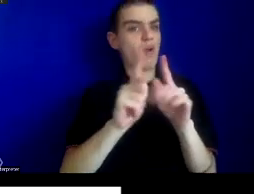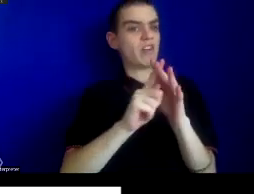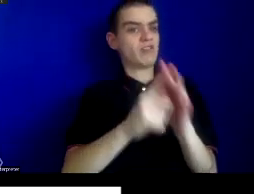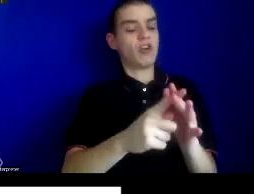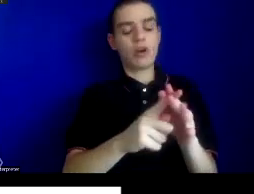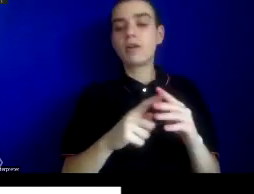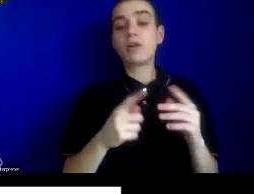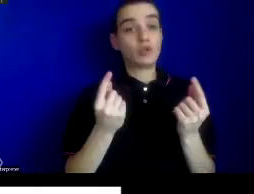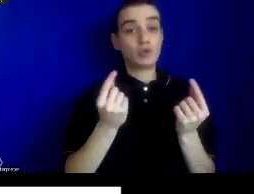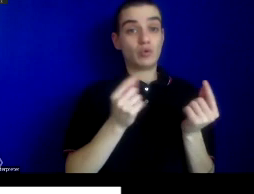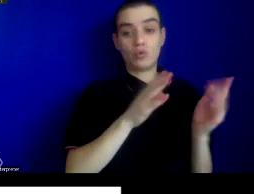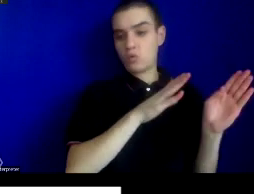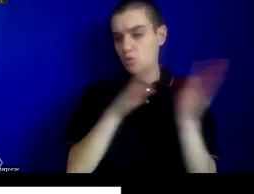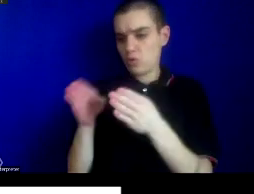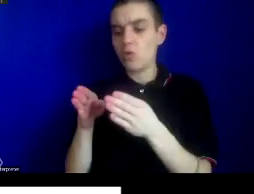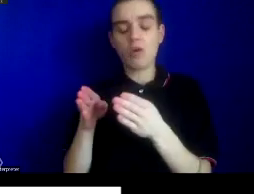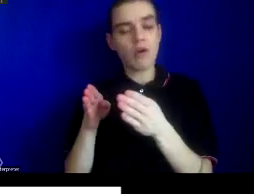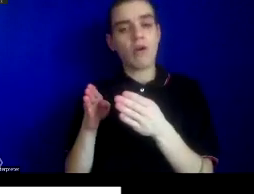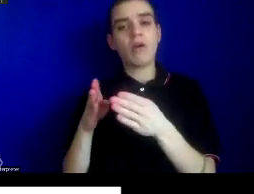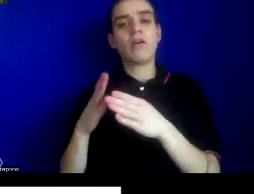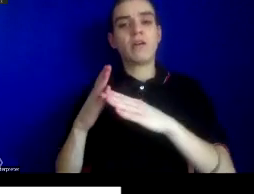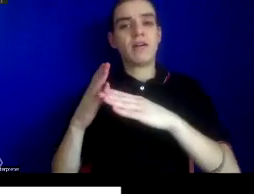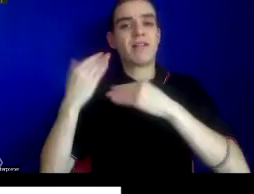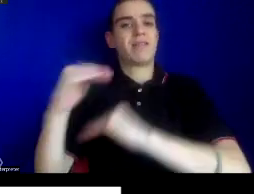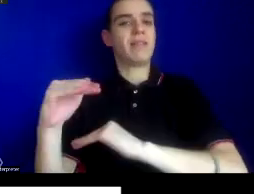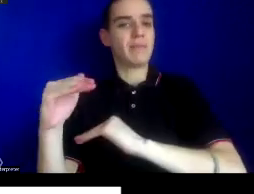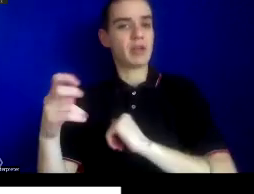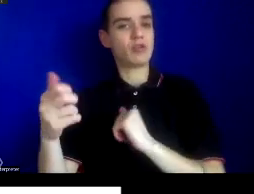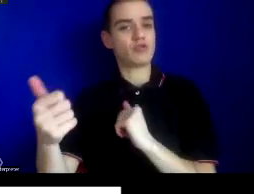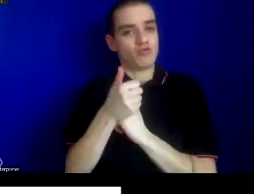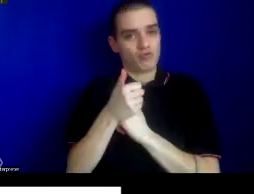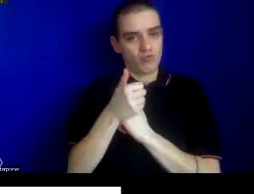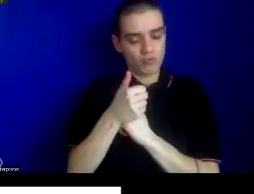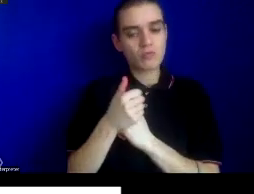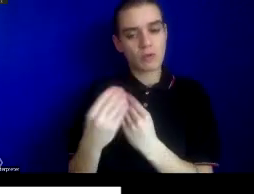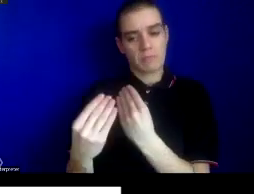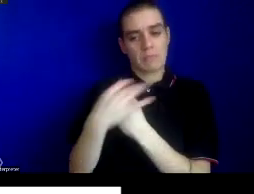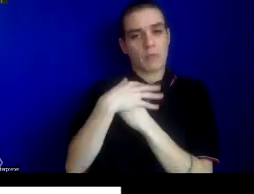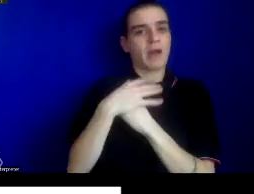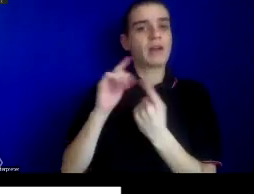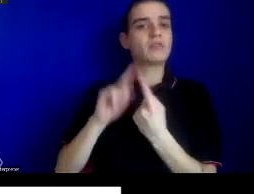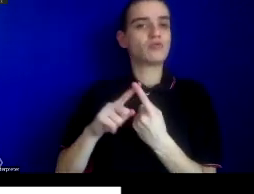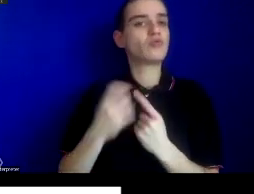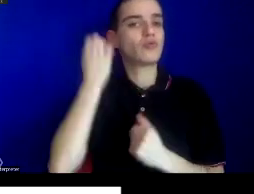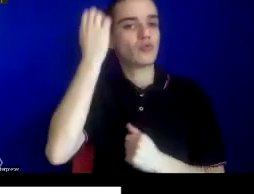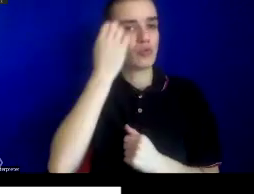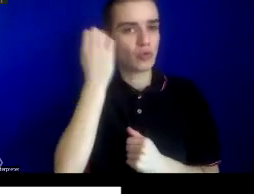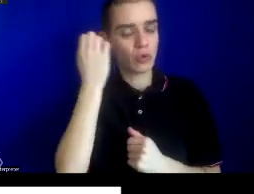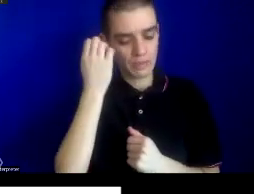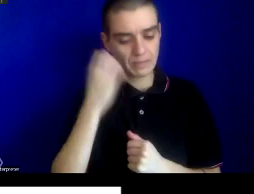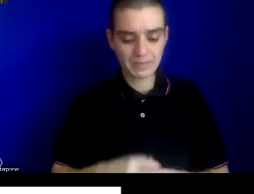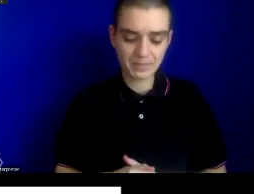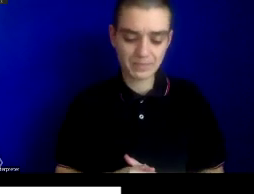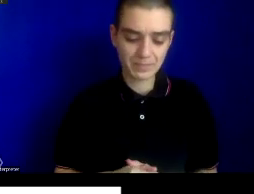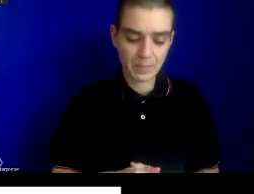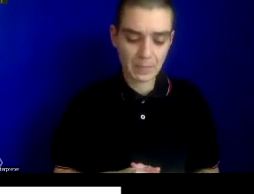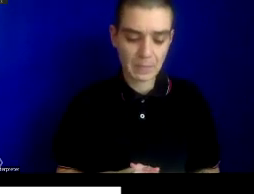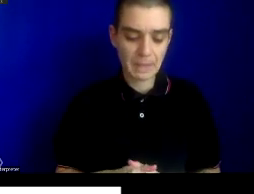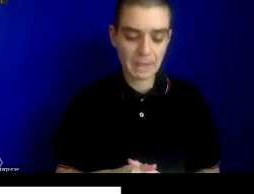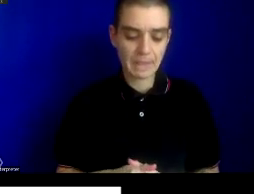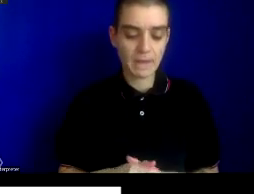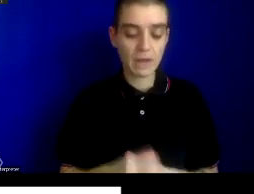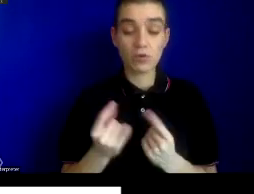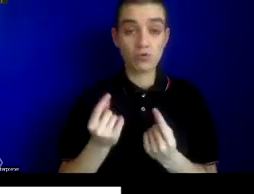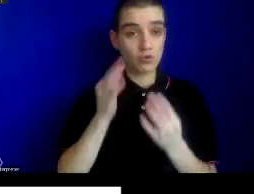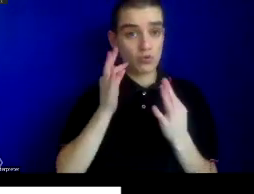turned to its prevention of transfer to Europe. The suggestion was for the Ottomans who controlled Mecca at the time to erect massive quarantine